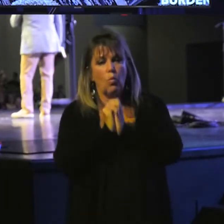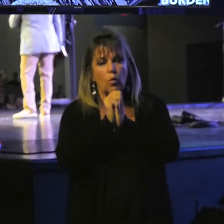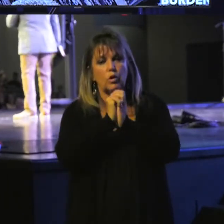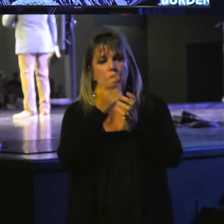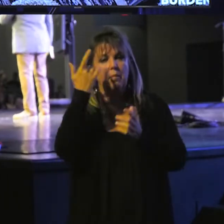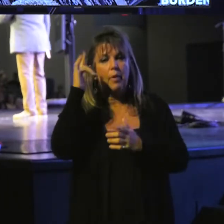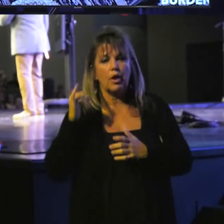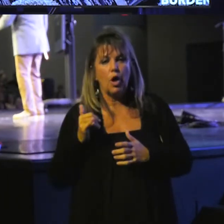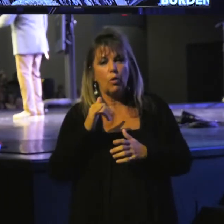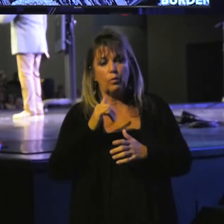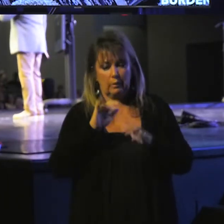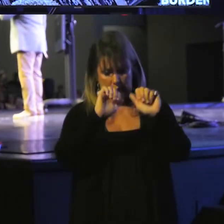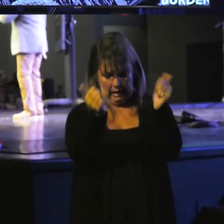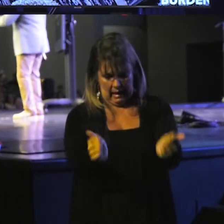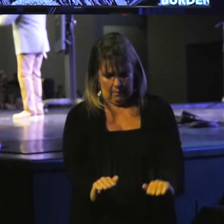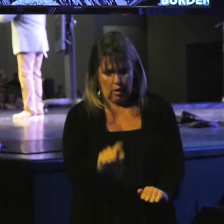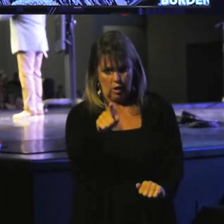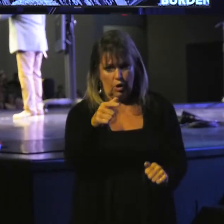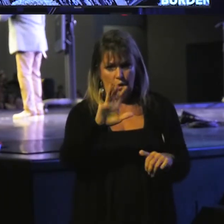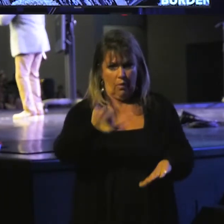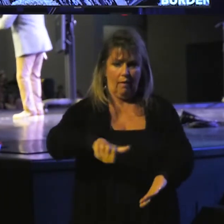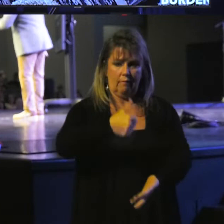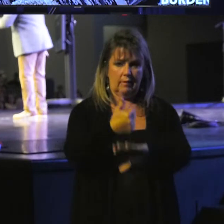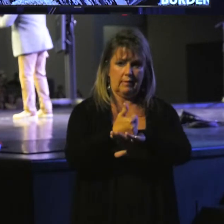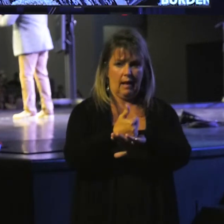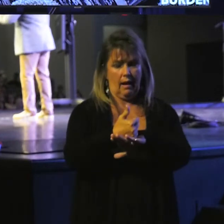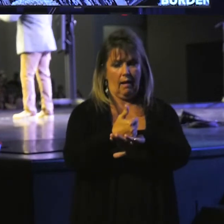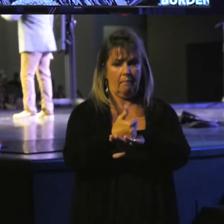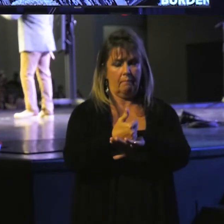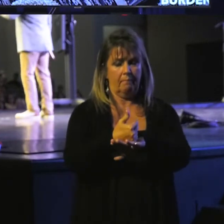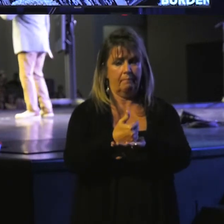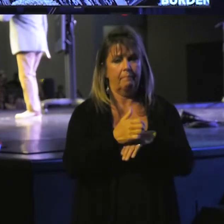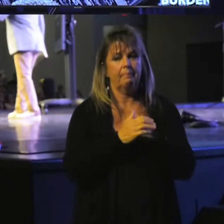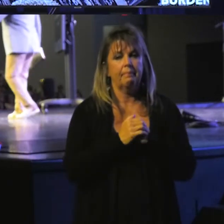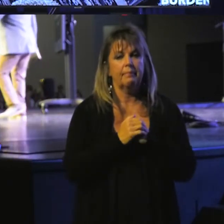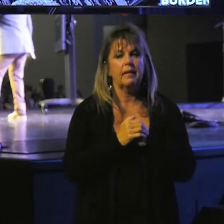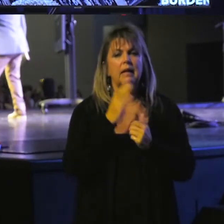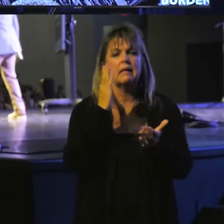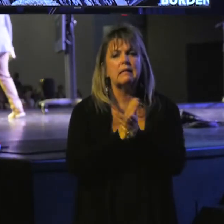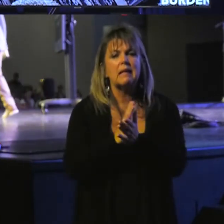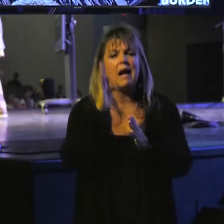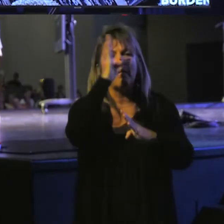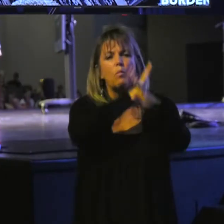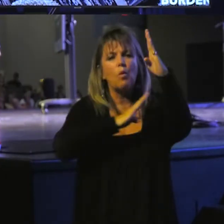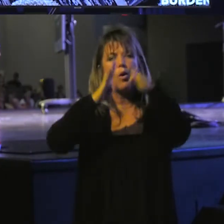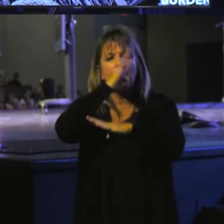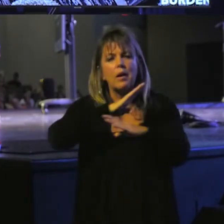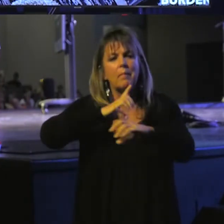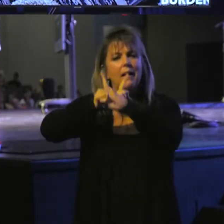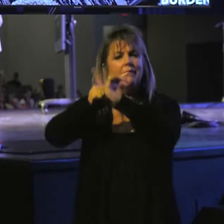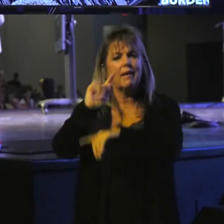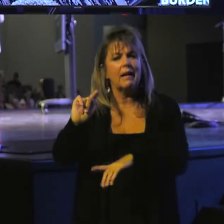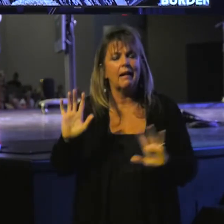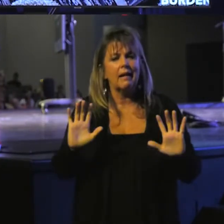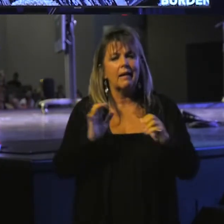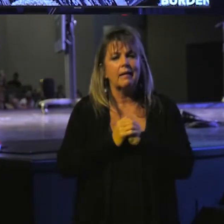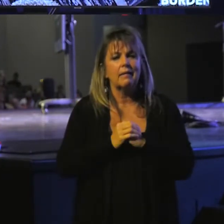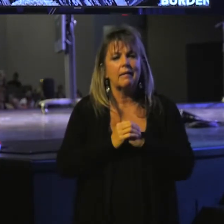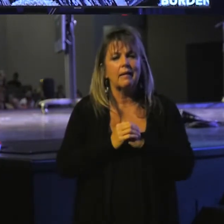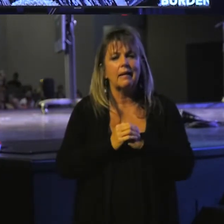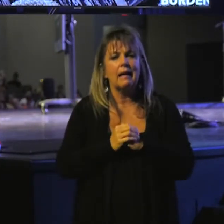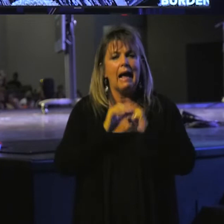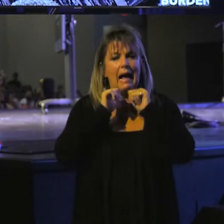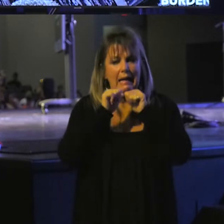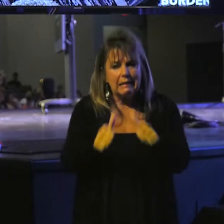that you have set up. Stop worrying about defending and deny